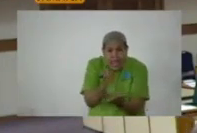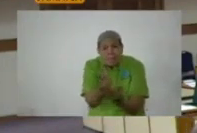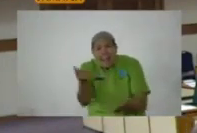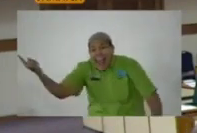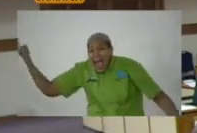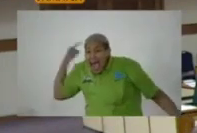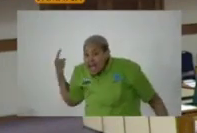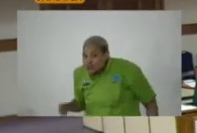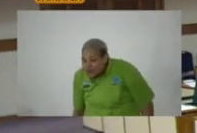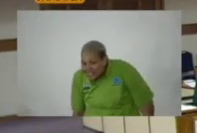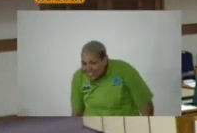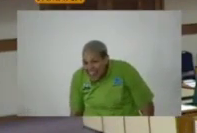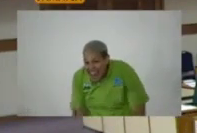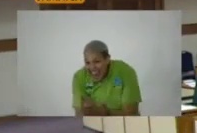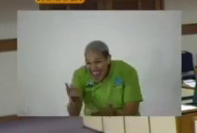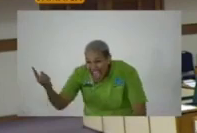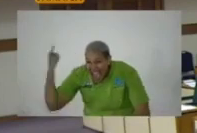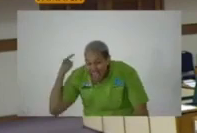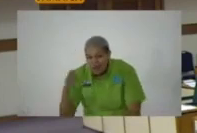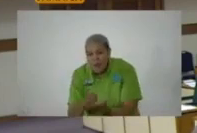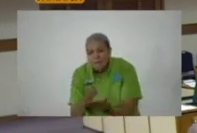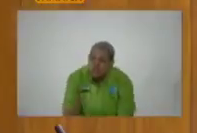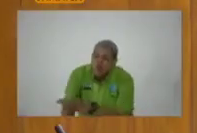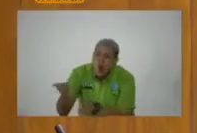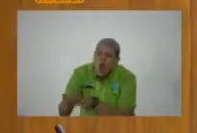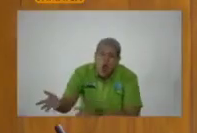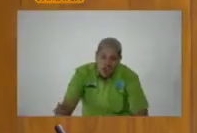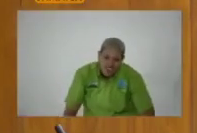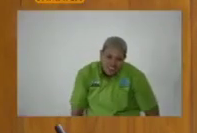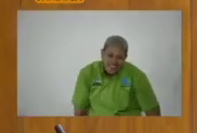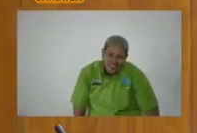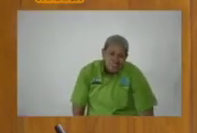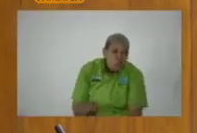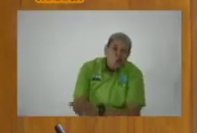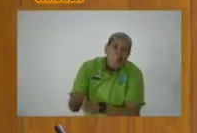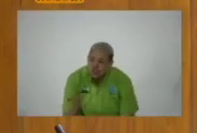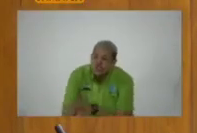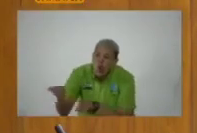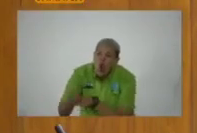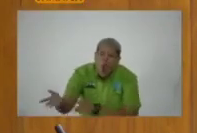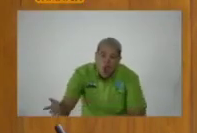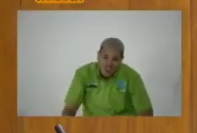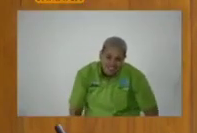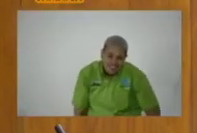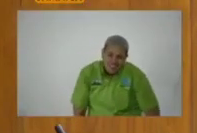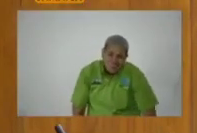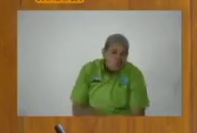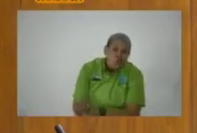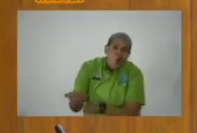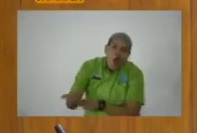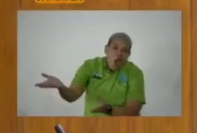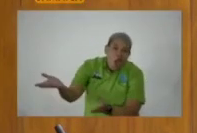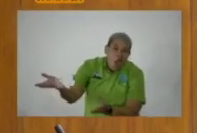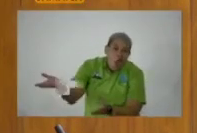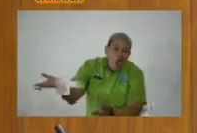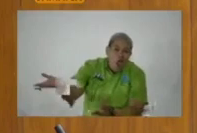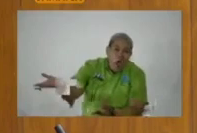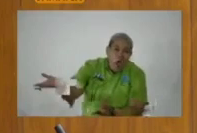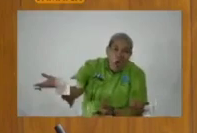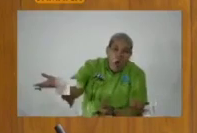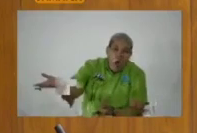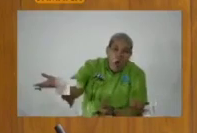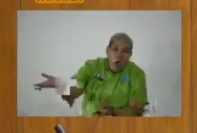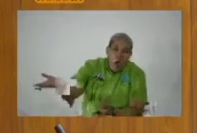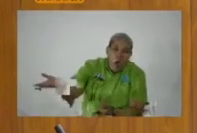week, last week budget, we you read it yet. Joke business. Joke business. It's better you never